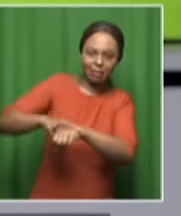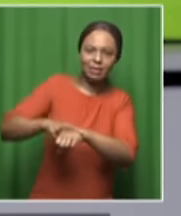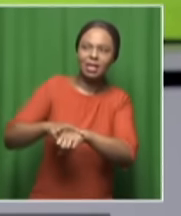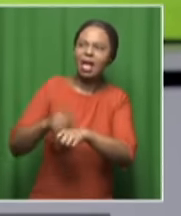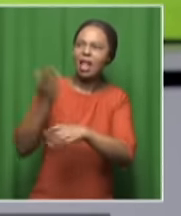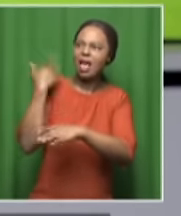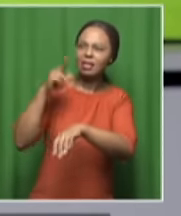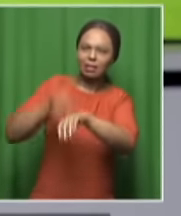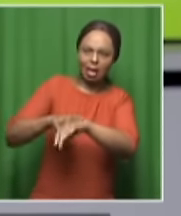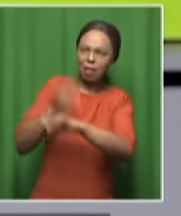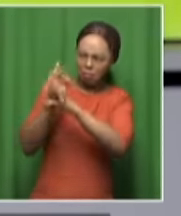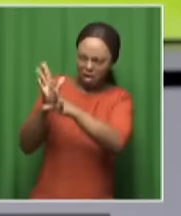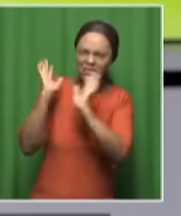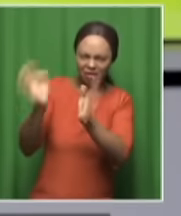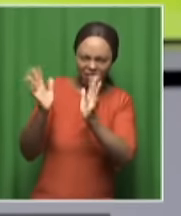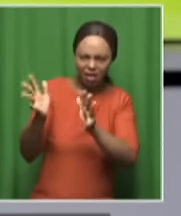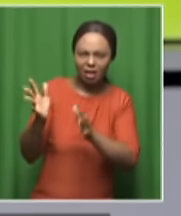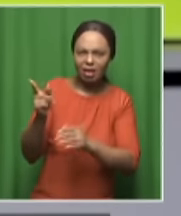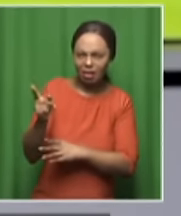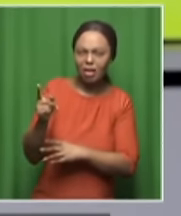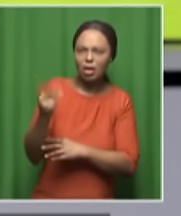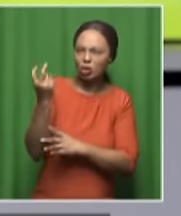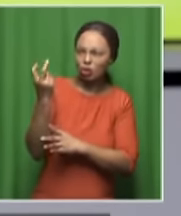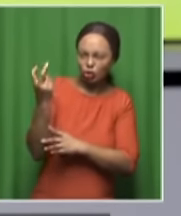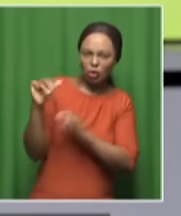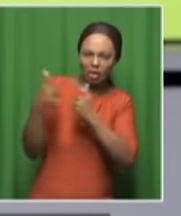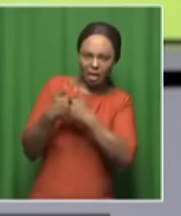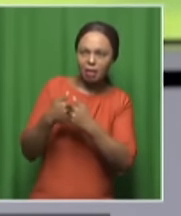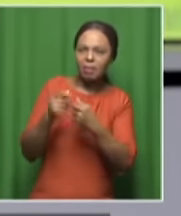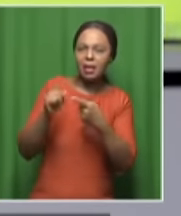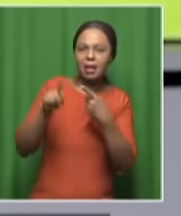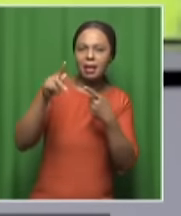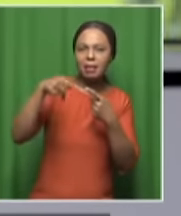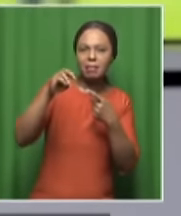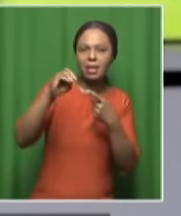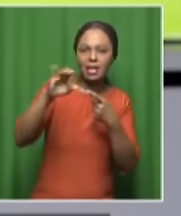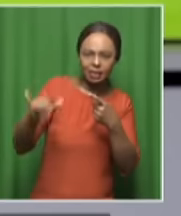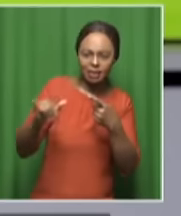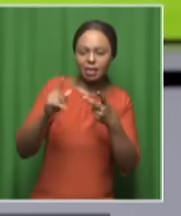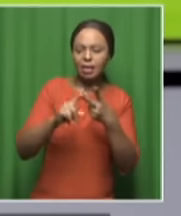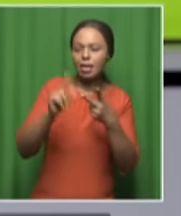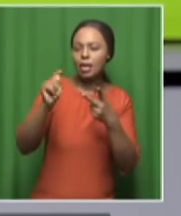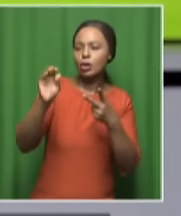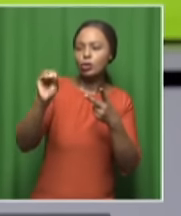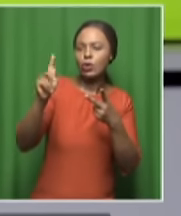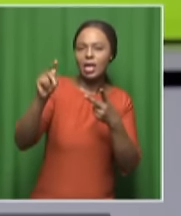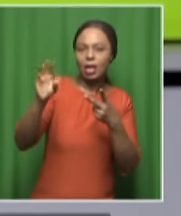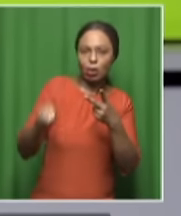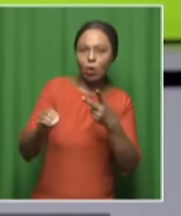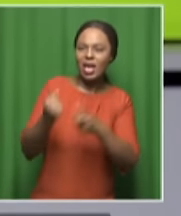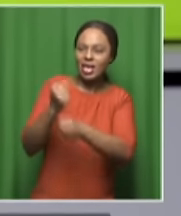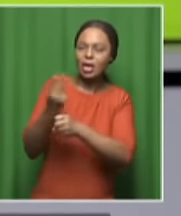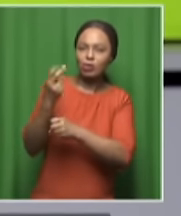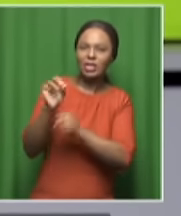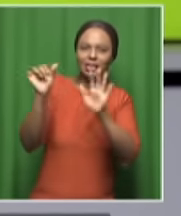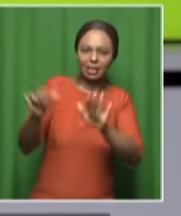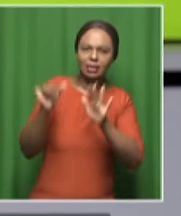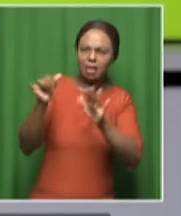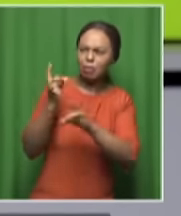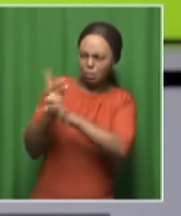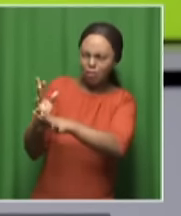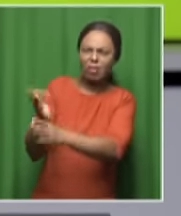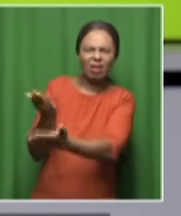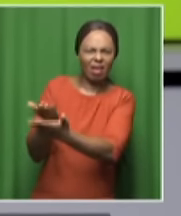with two players. One of them being Percy Tao and the other one being Tokello Rante in 2016. So they are beatable.